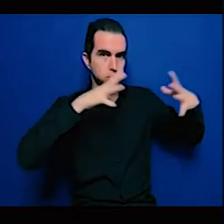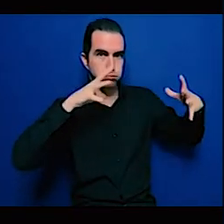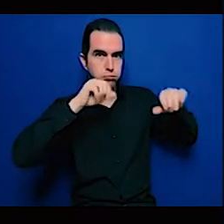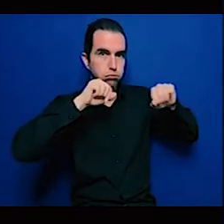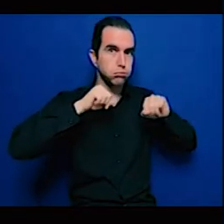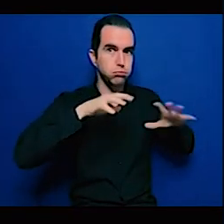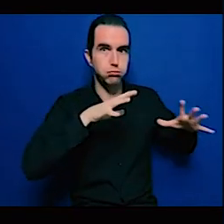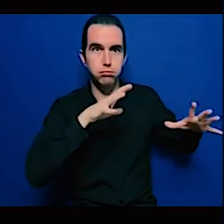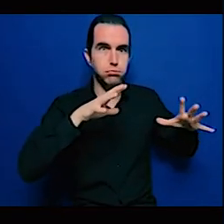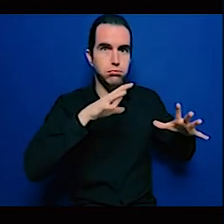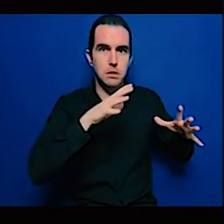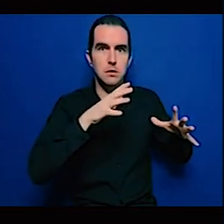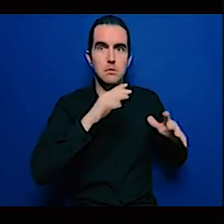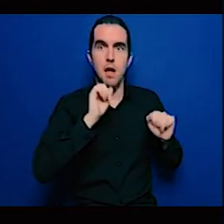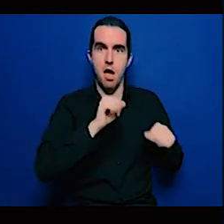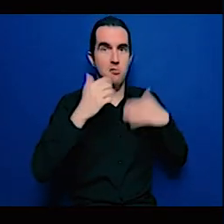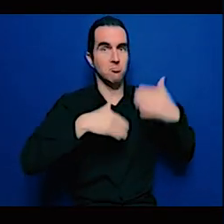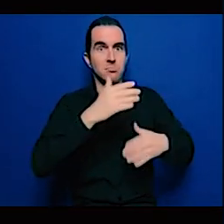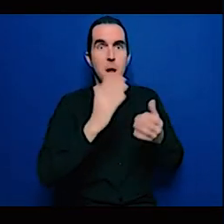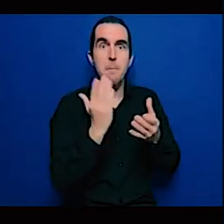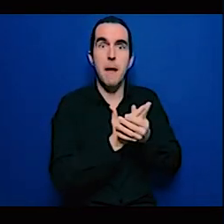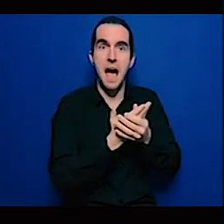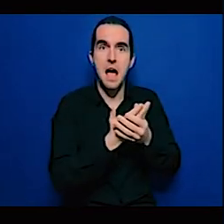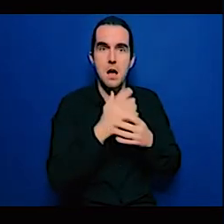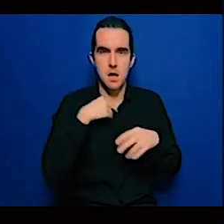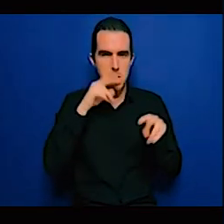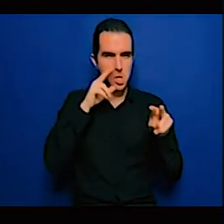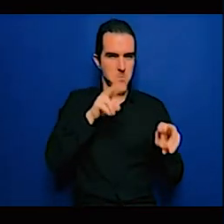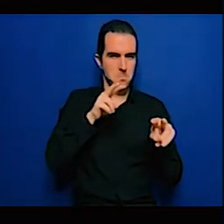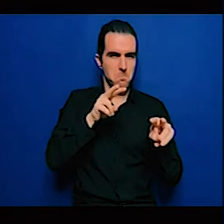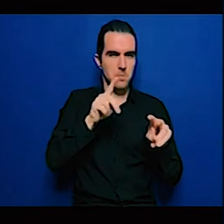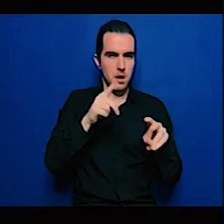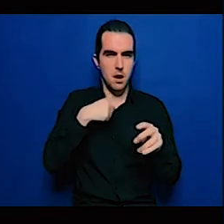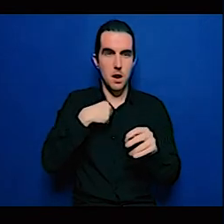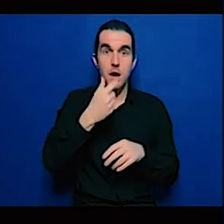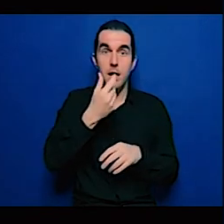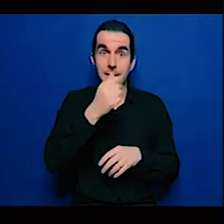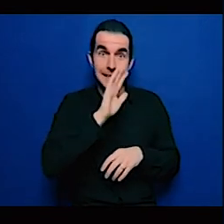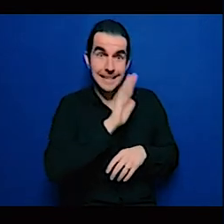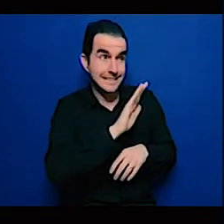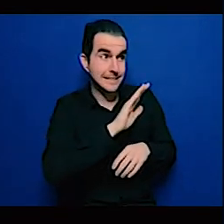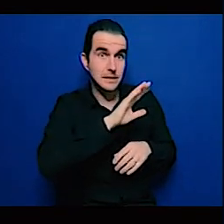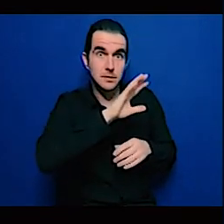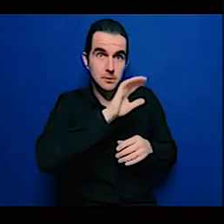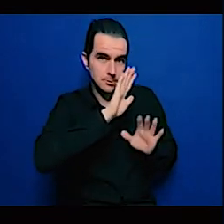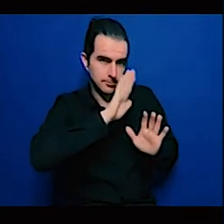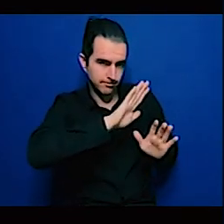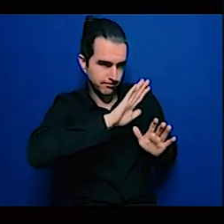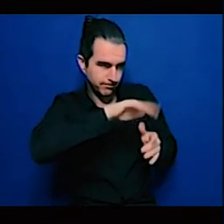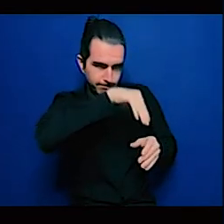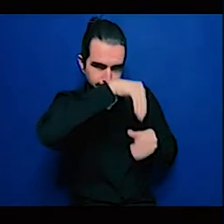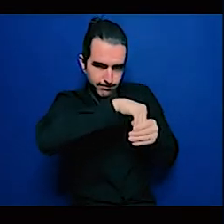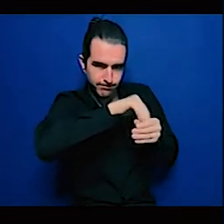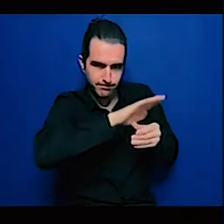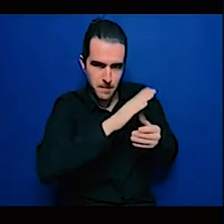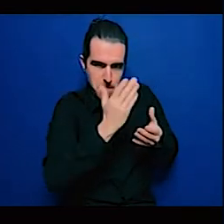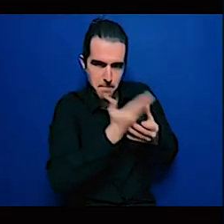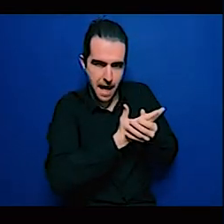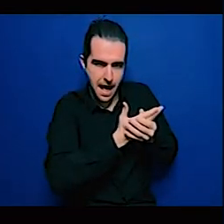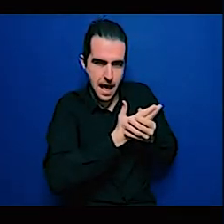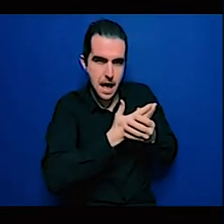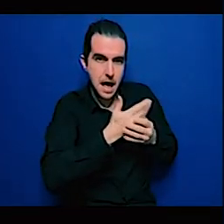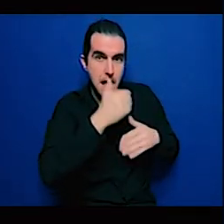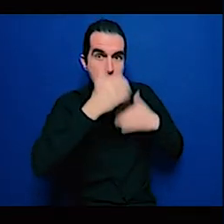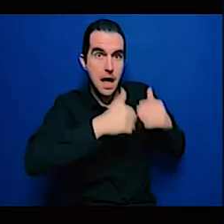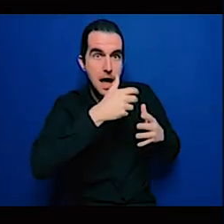there you know it's 9% you can have it for up to 15 years it exists banks are doing it I know people who have